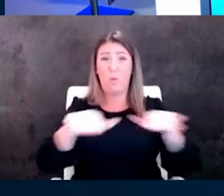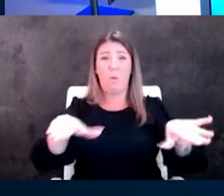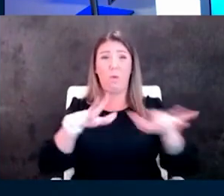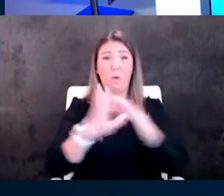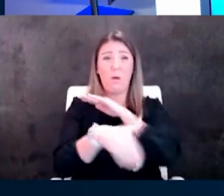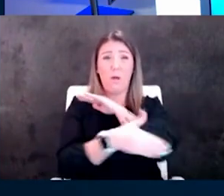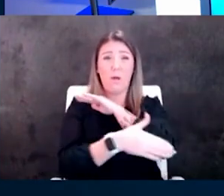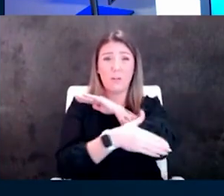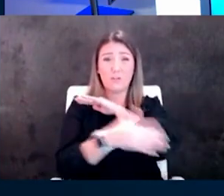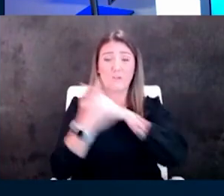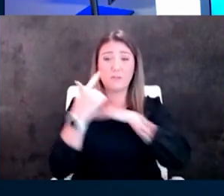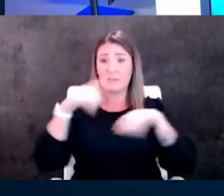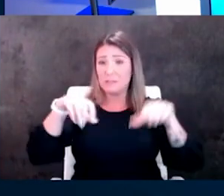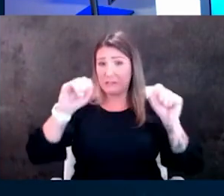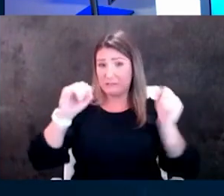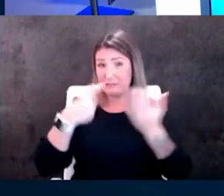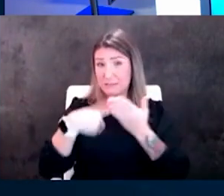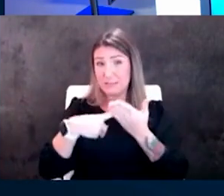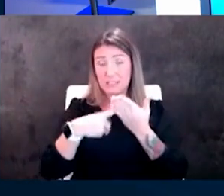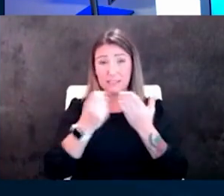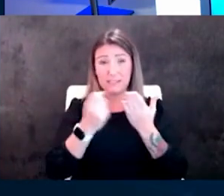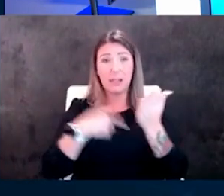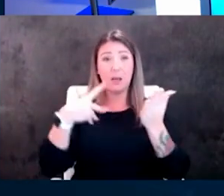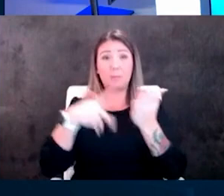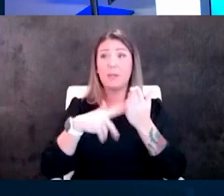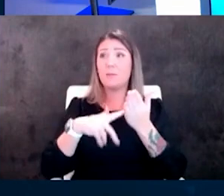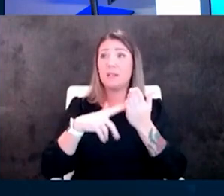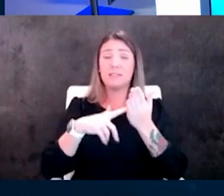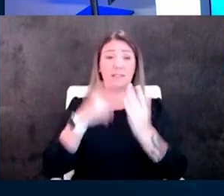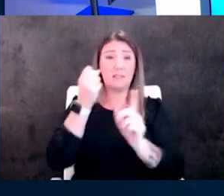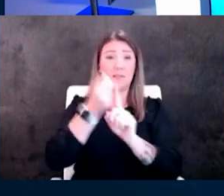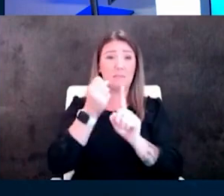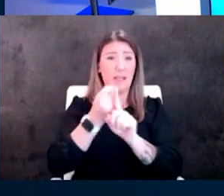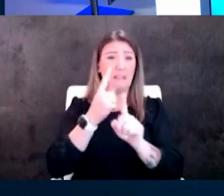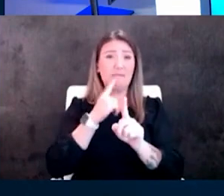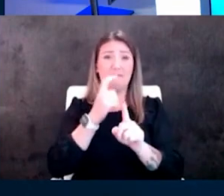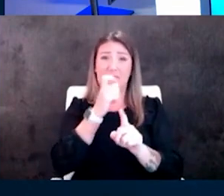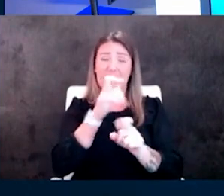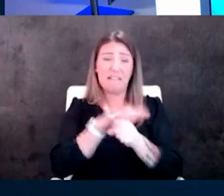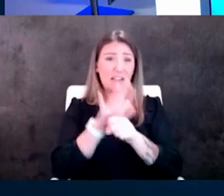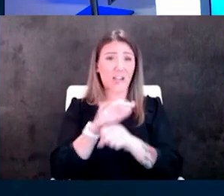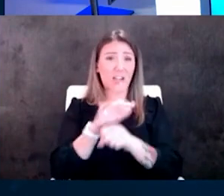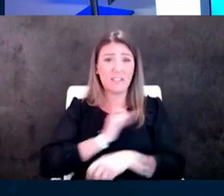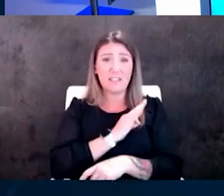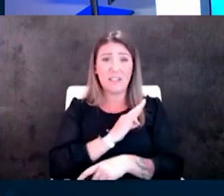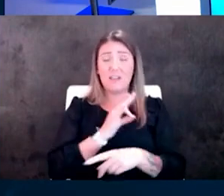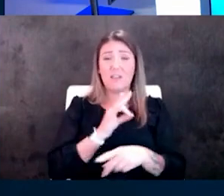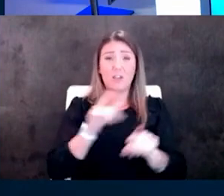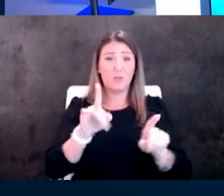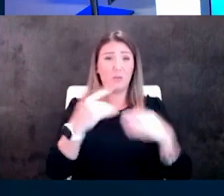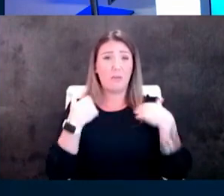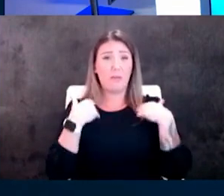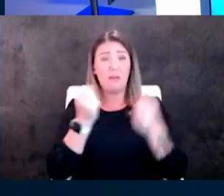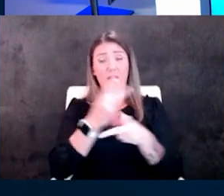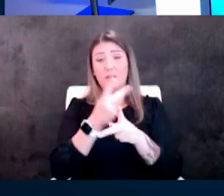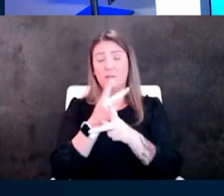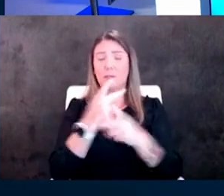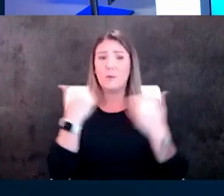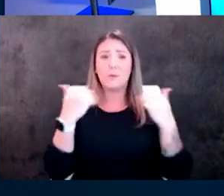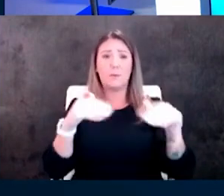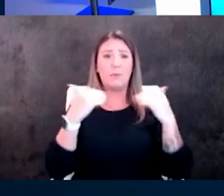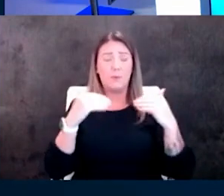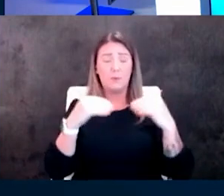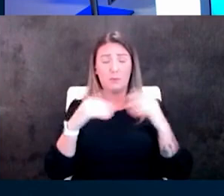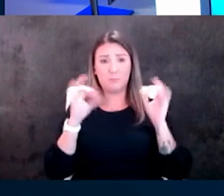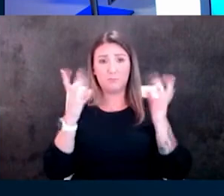take on in this discussion sometimes is the impact of staffing shortages in health care because it is significant isn't it how many beds are you